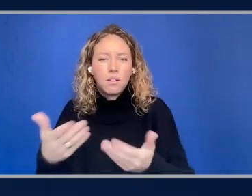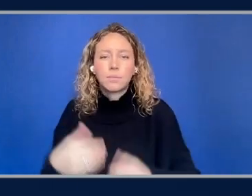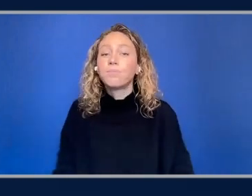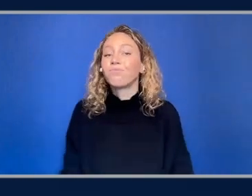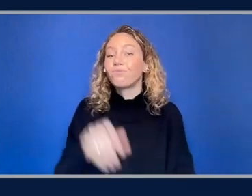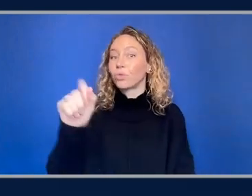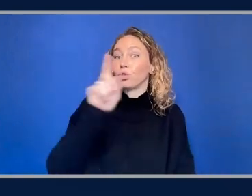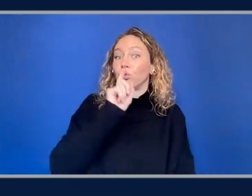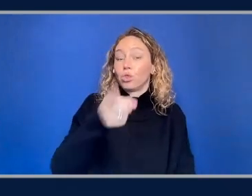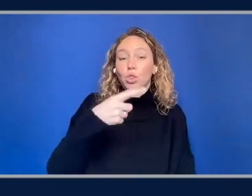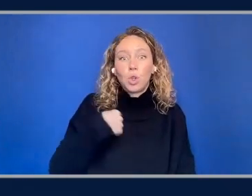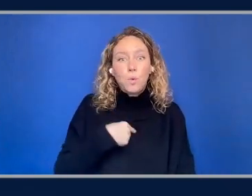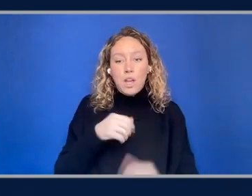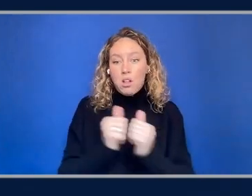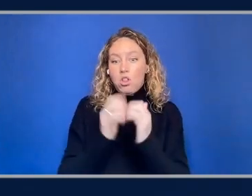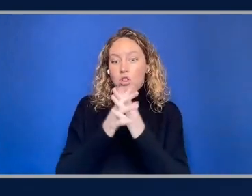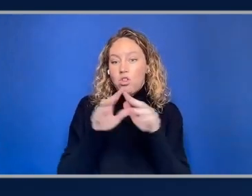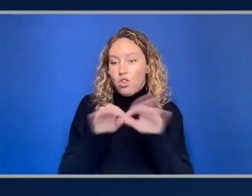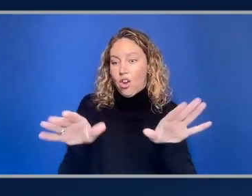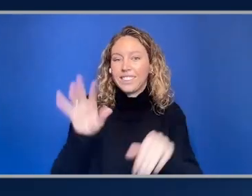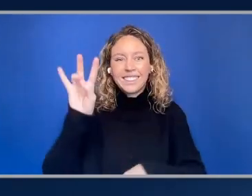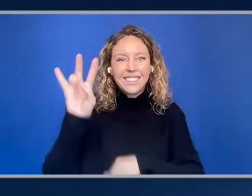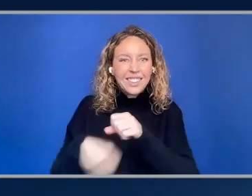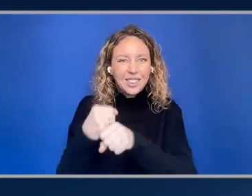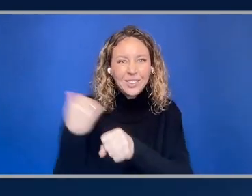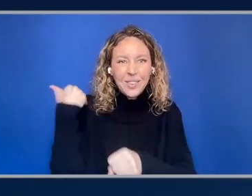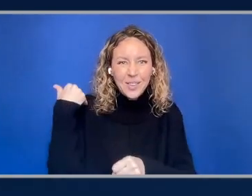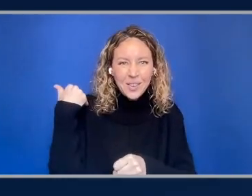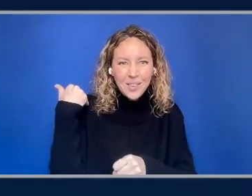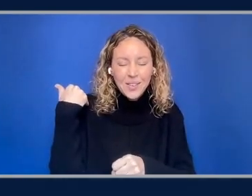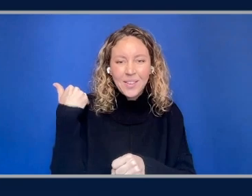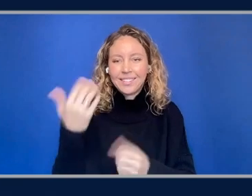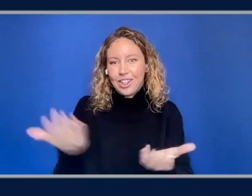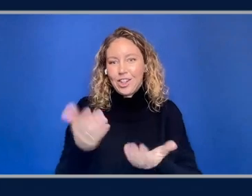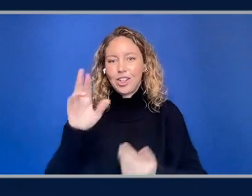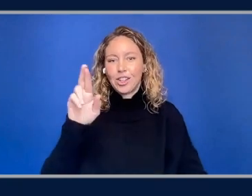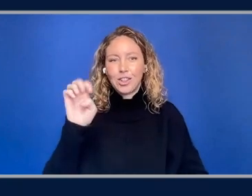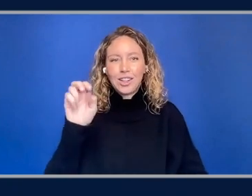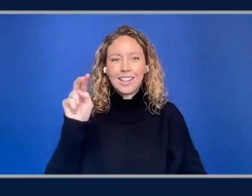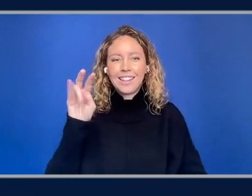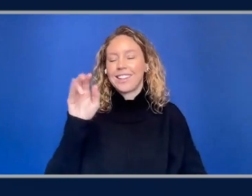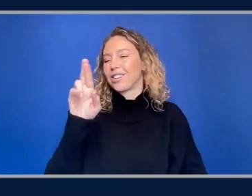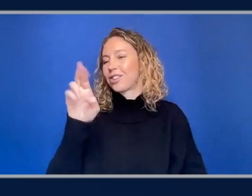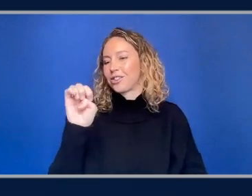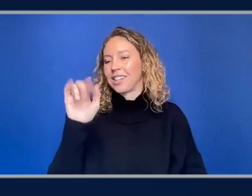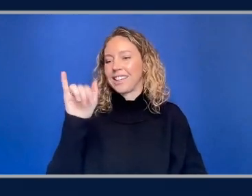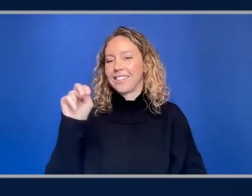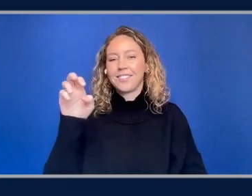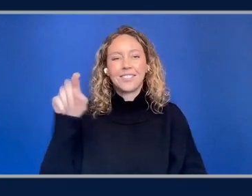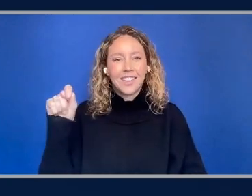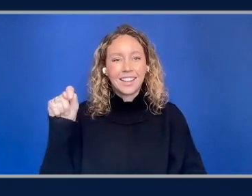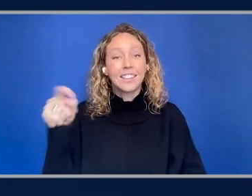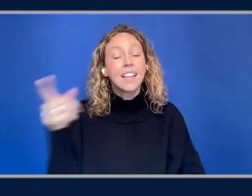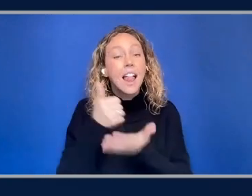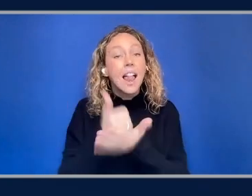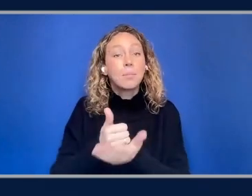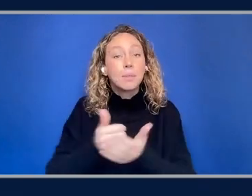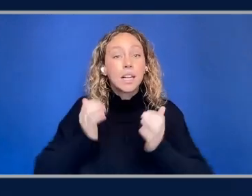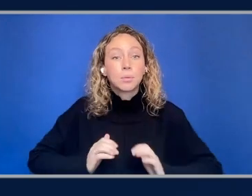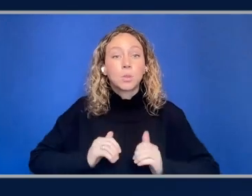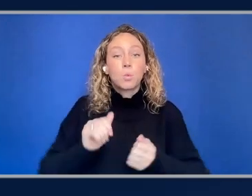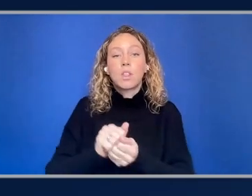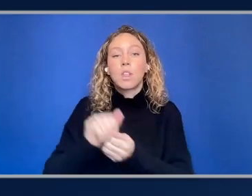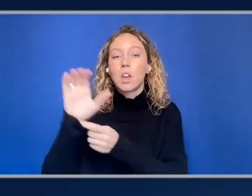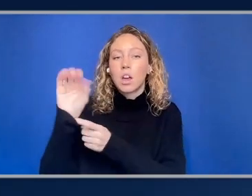launched Amazon EKS here about seven years ago at reInvent. And it helped customers with the control plane part of